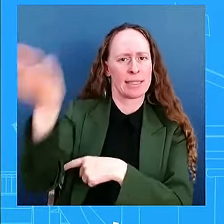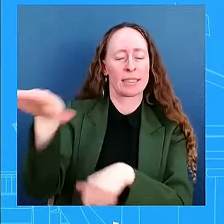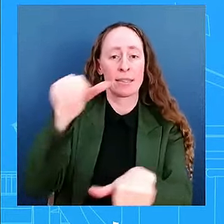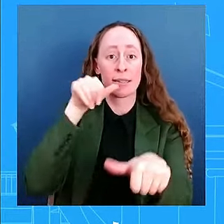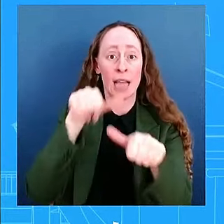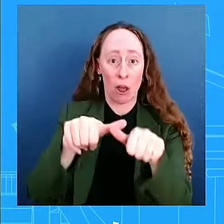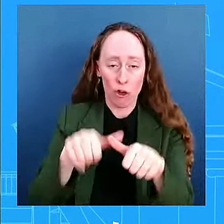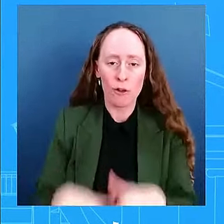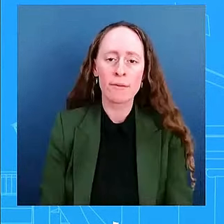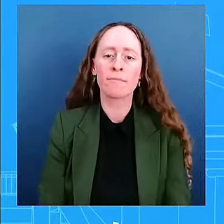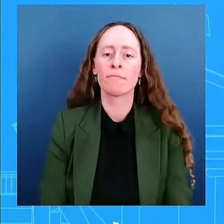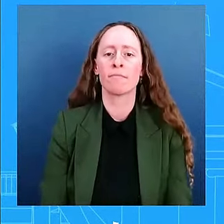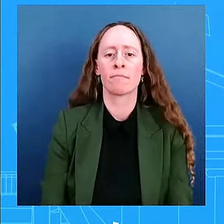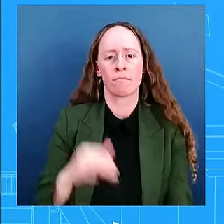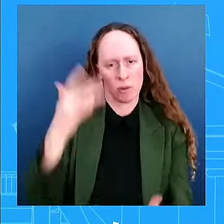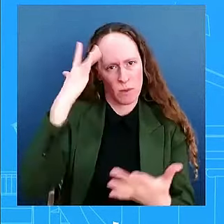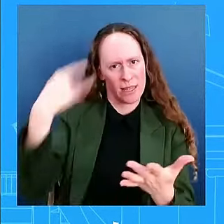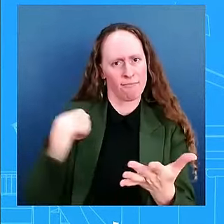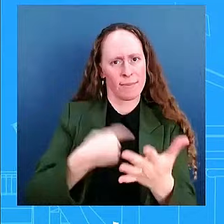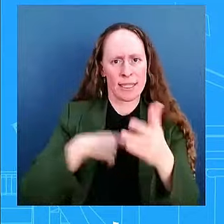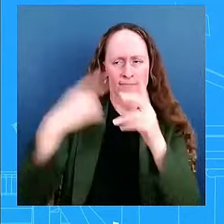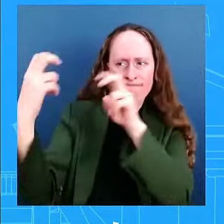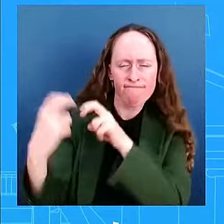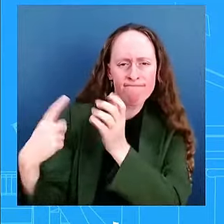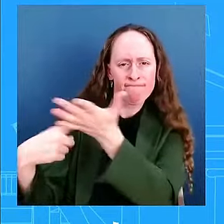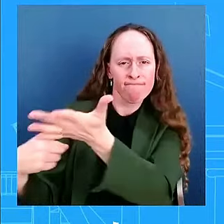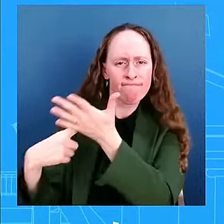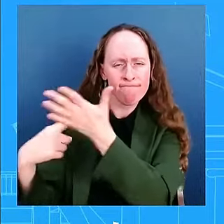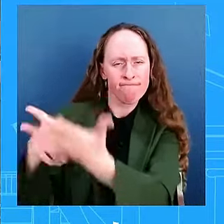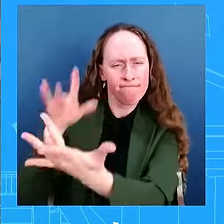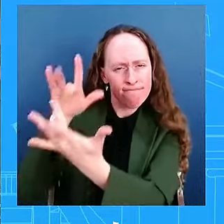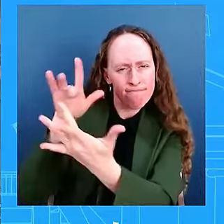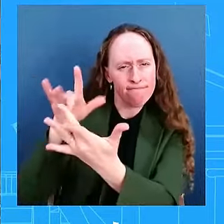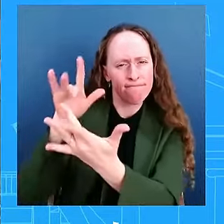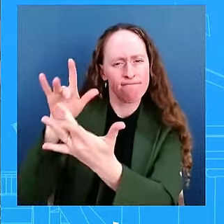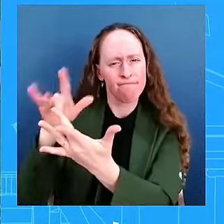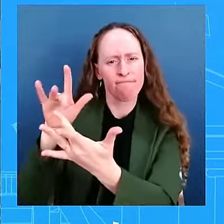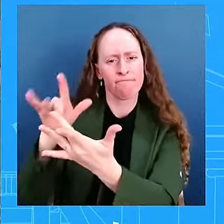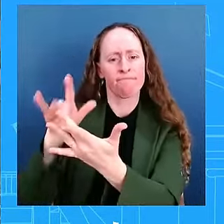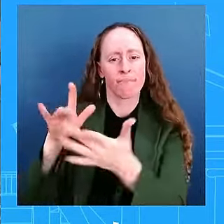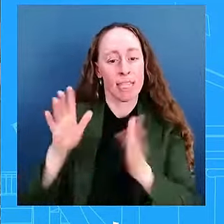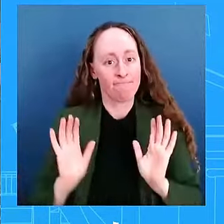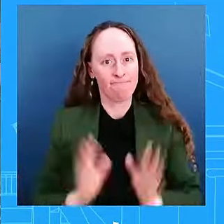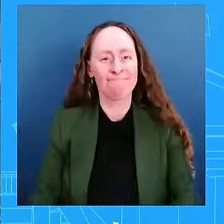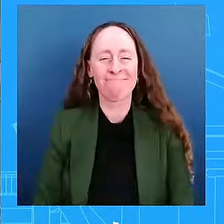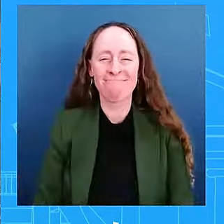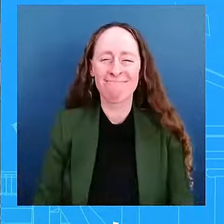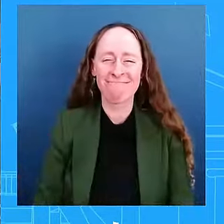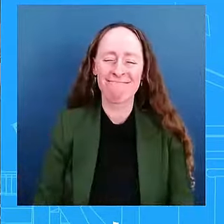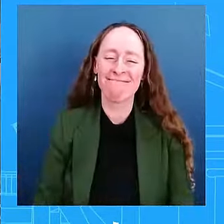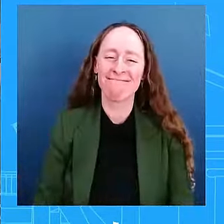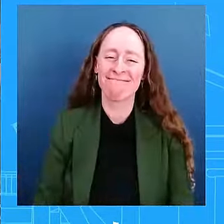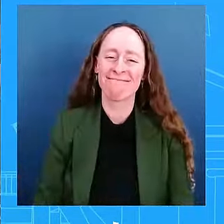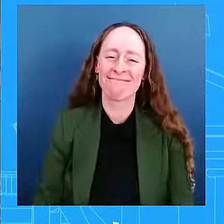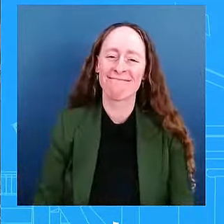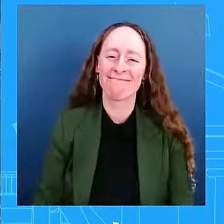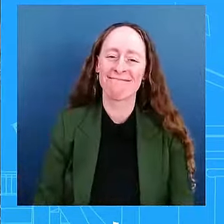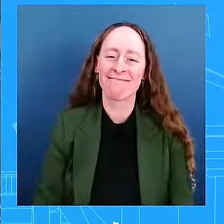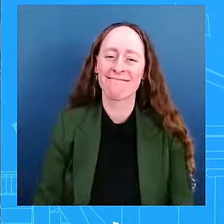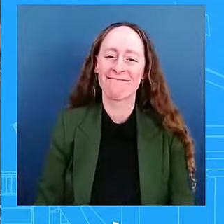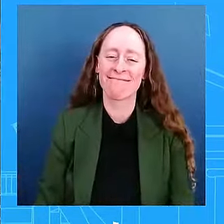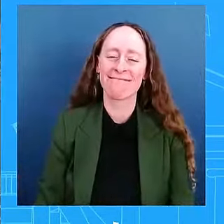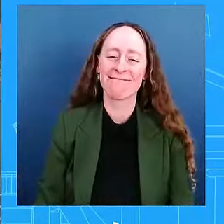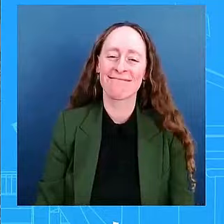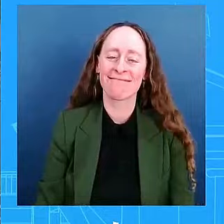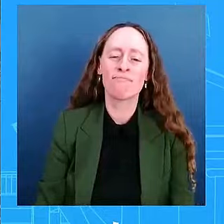conversations with the Israelis. And so I'm going to leave it there. Yesterday, former President Trump seemed to leave open the possibility that he has, in